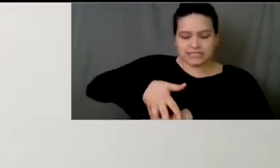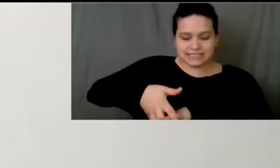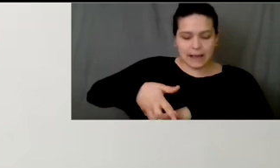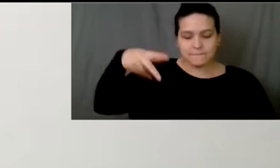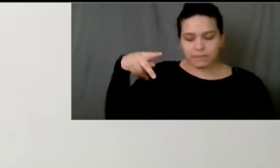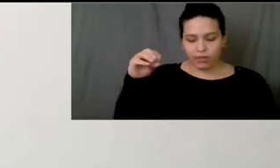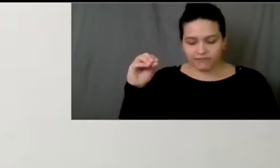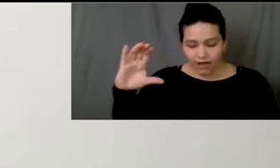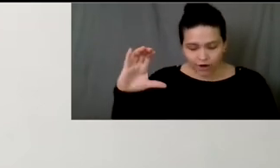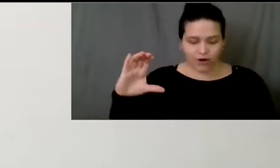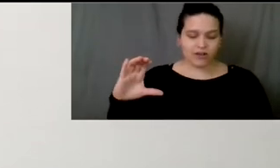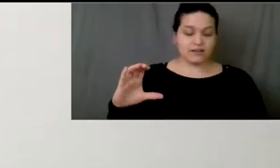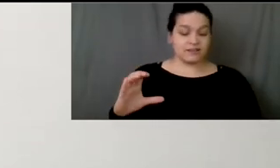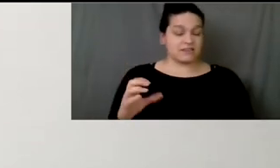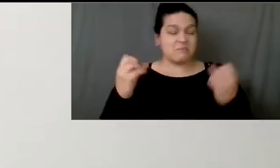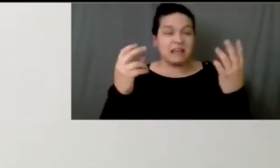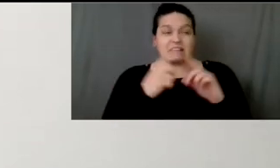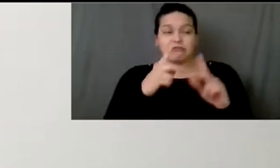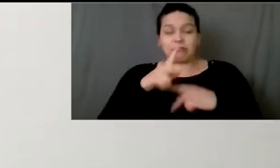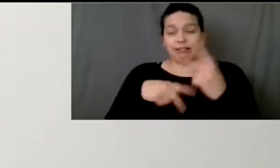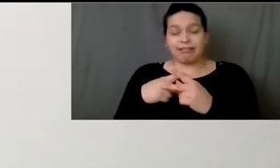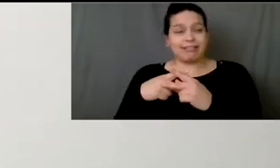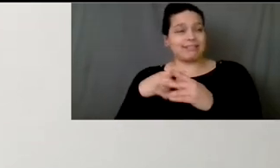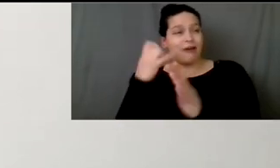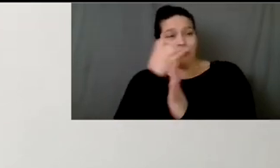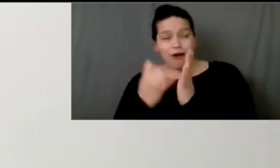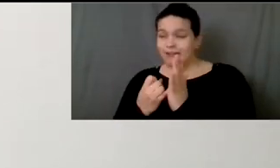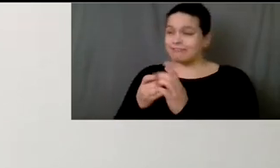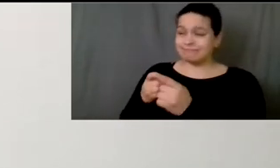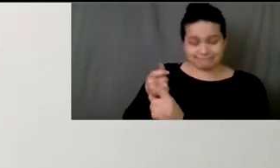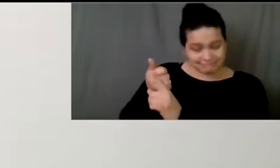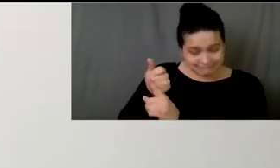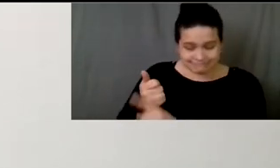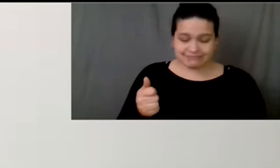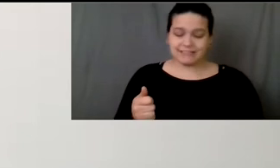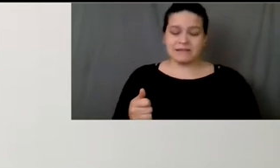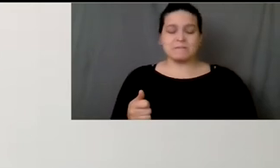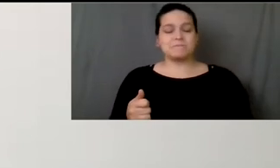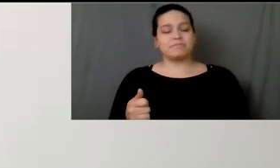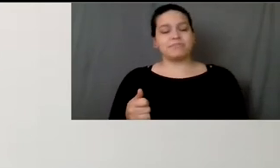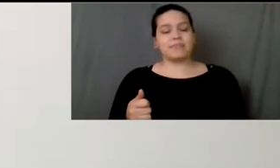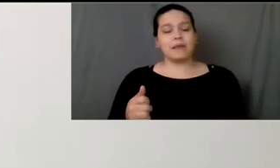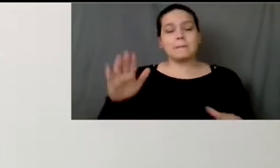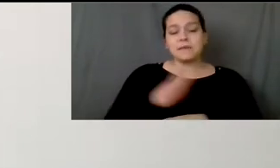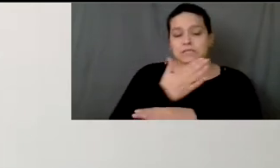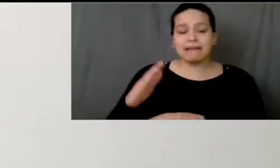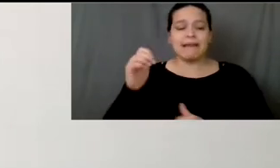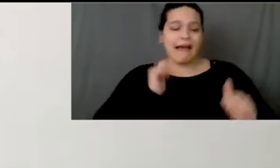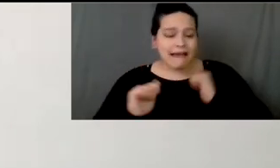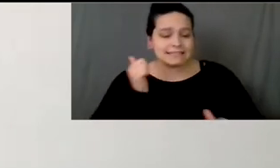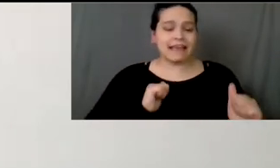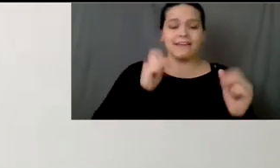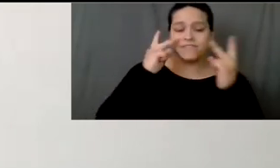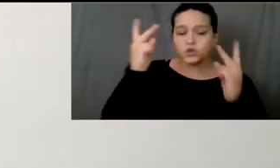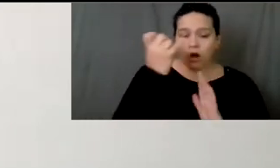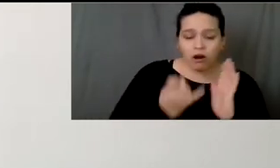artist versed in various forms of dance, music, acting, visual arts, creative lighting, choreography, and